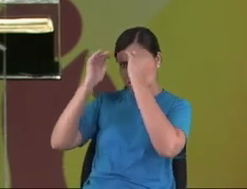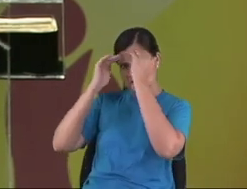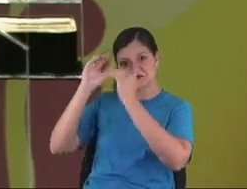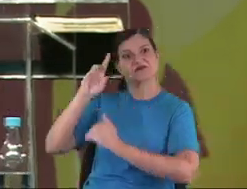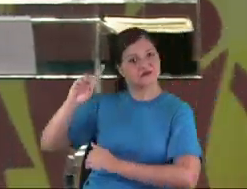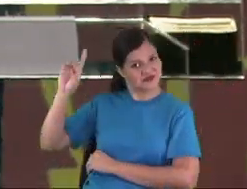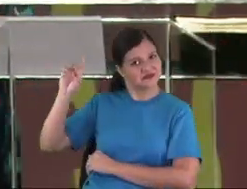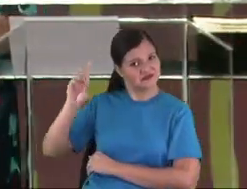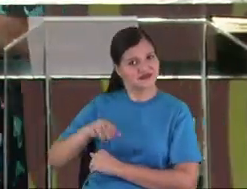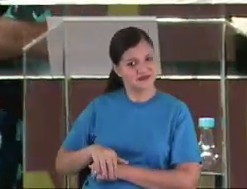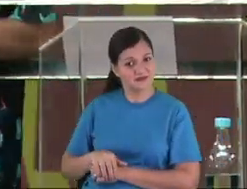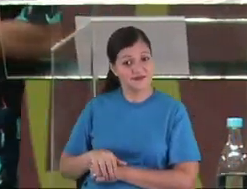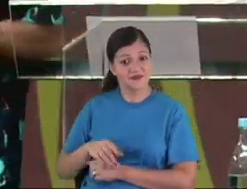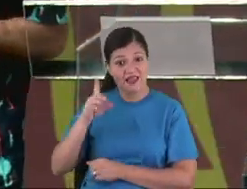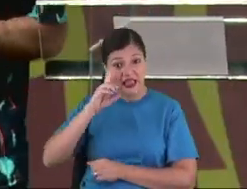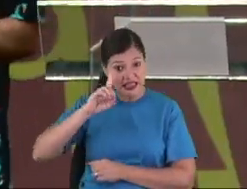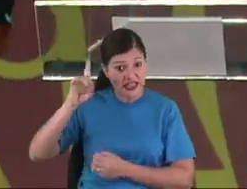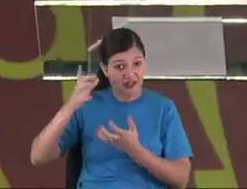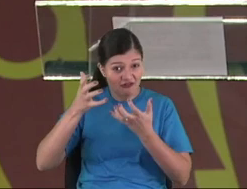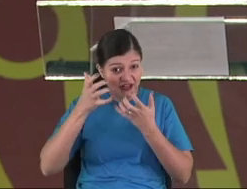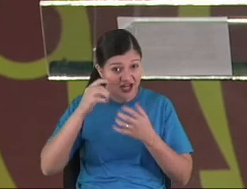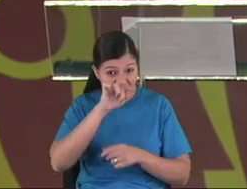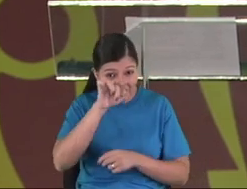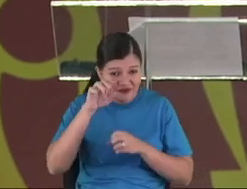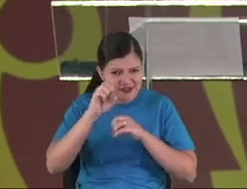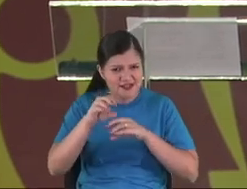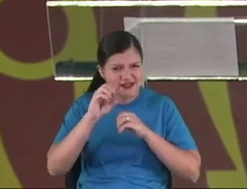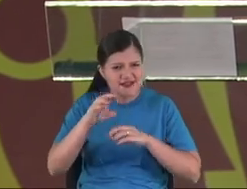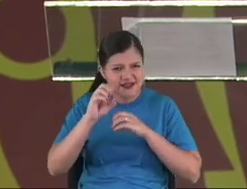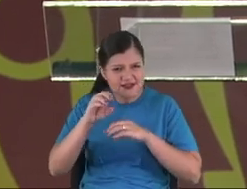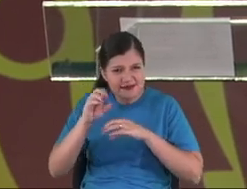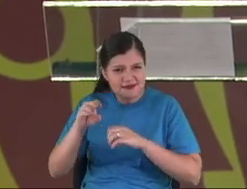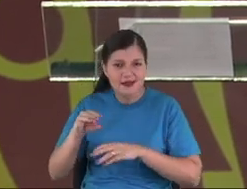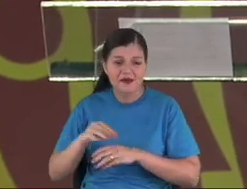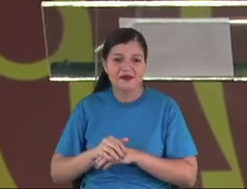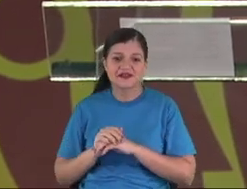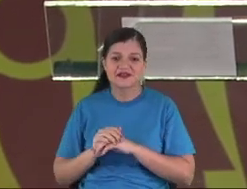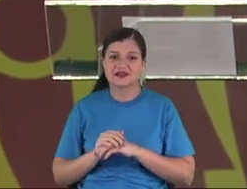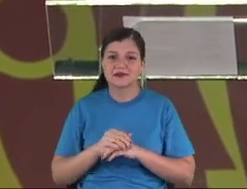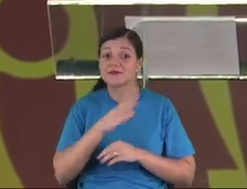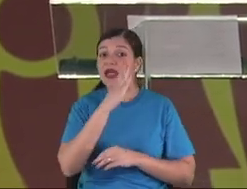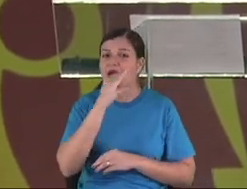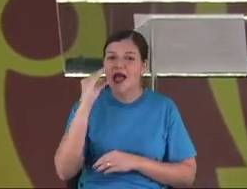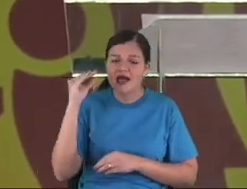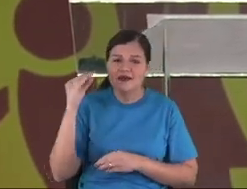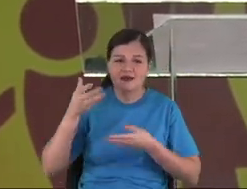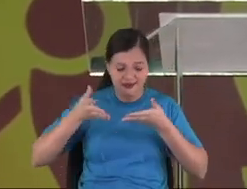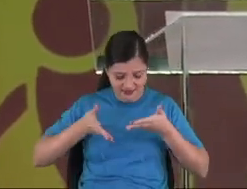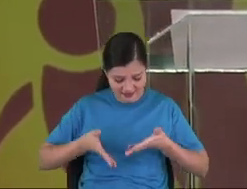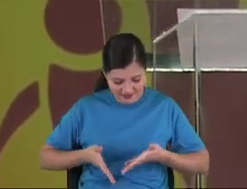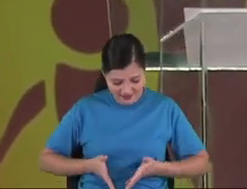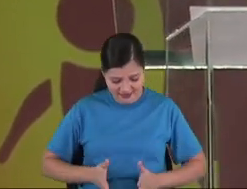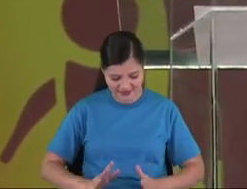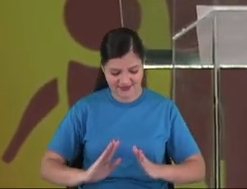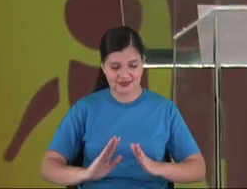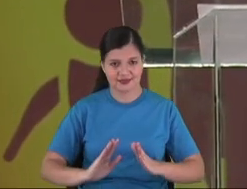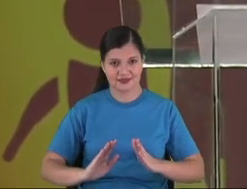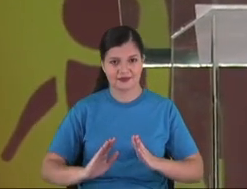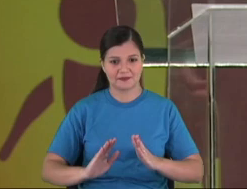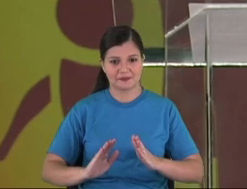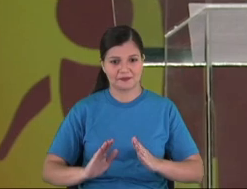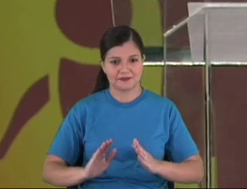And God wanted you to learn this lesson. For example, when the kid is